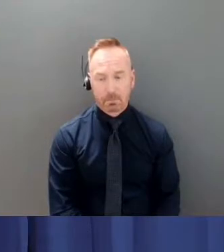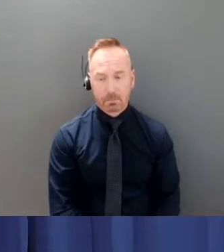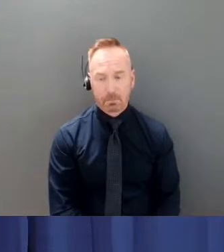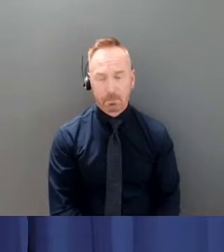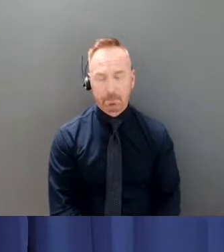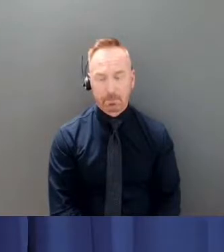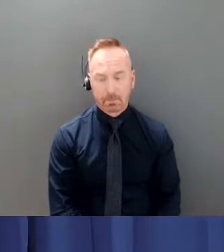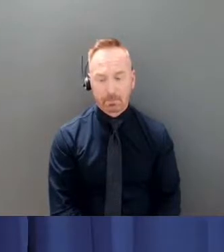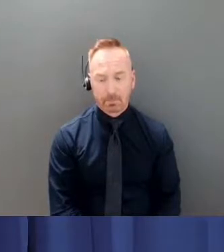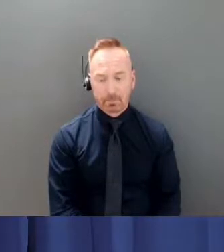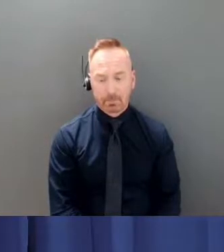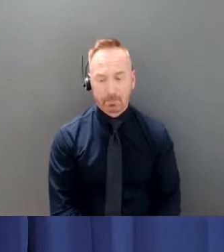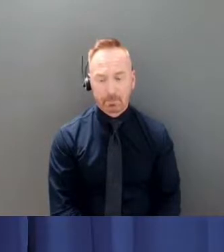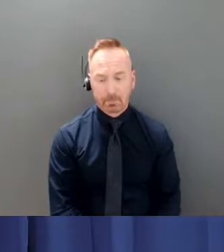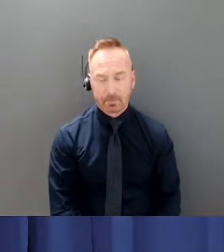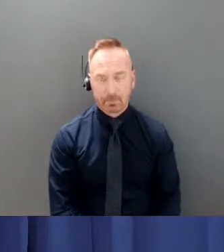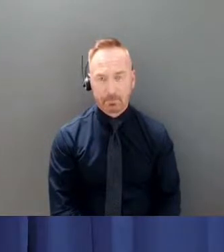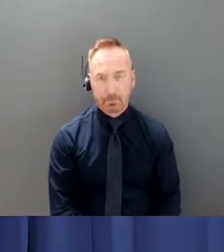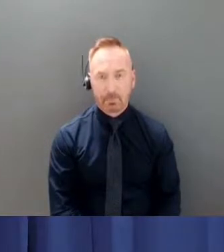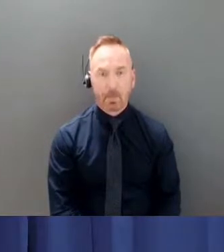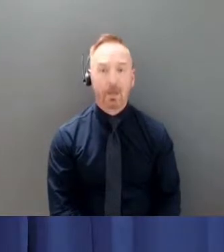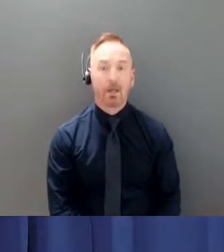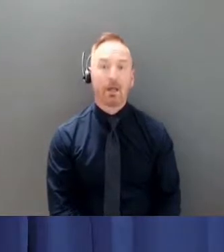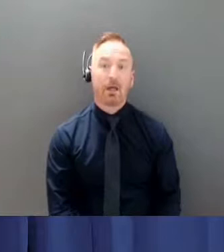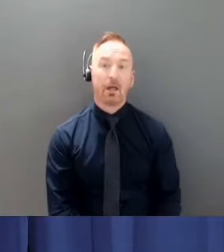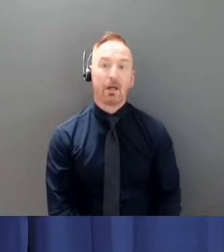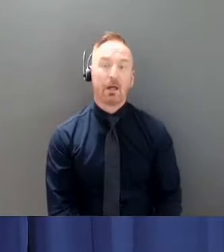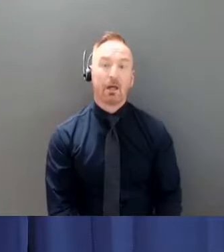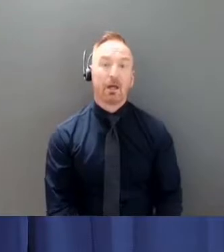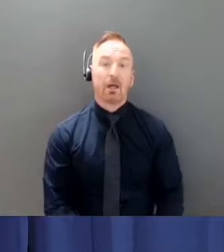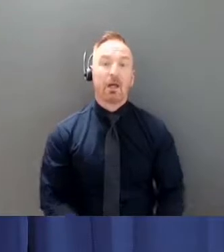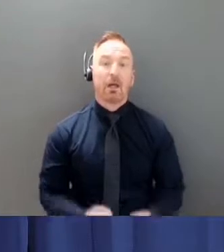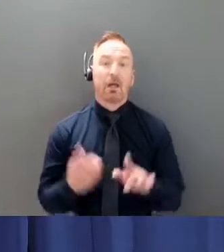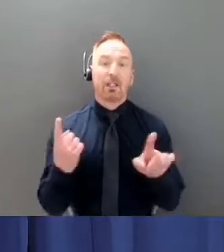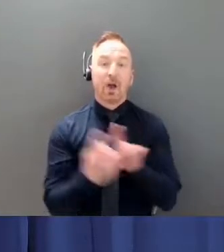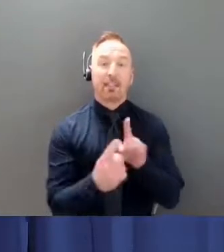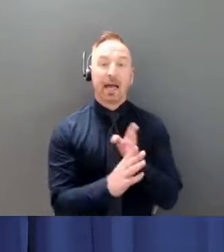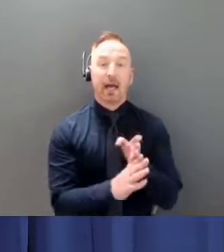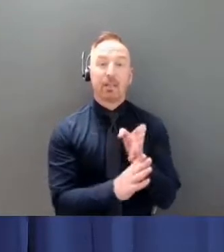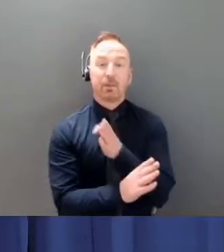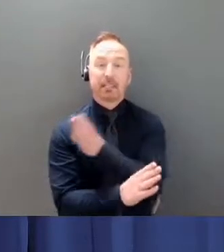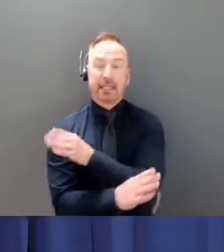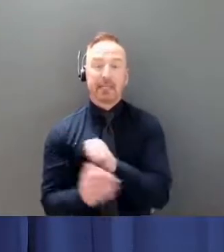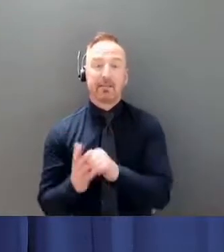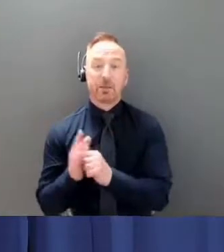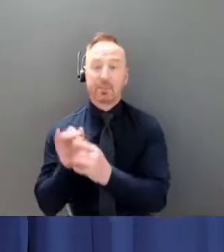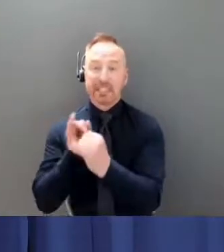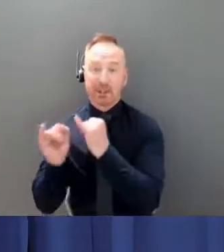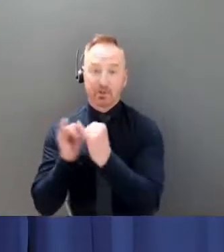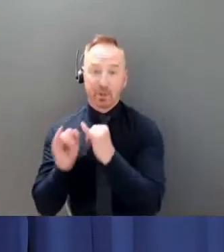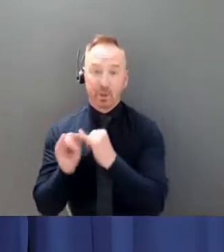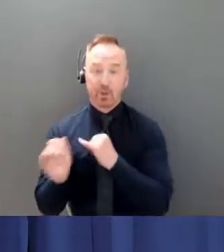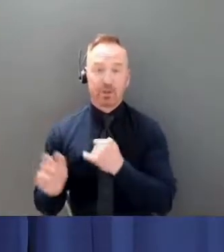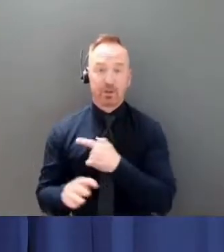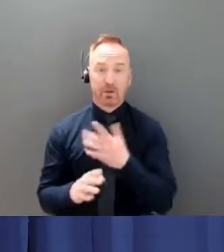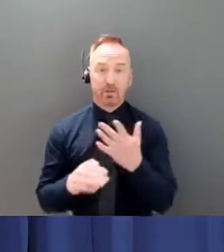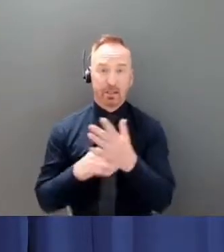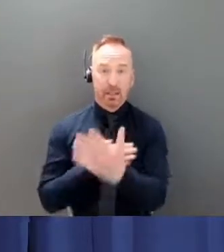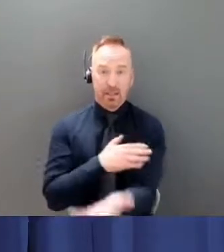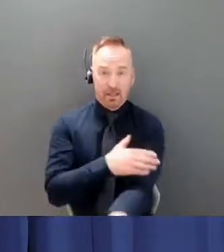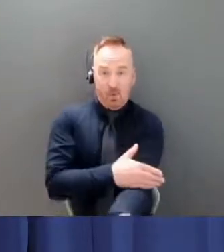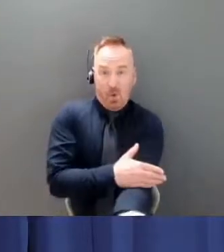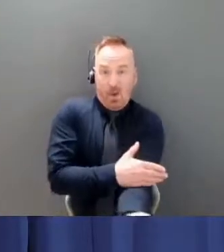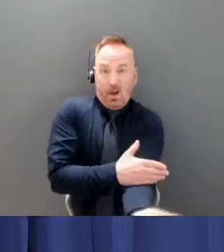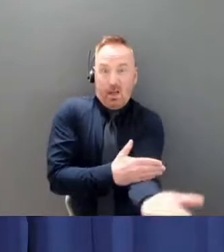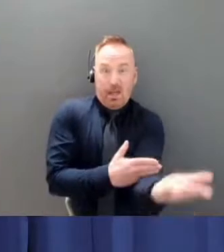between the interviews that are part of contact tracing throughout the waking hours of the day through the